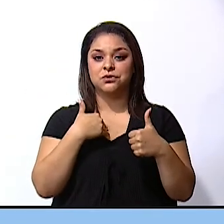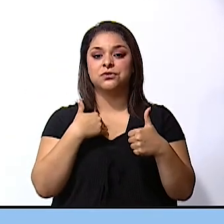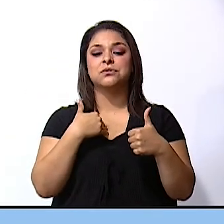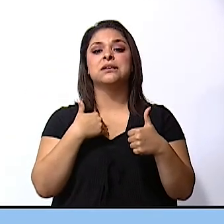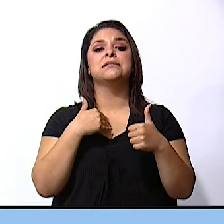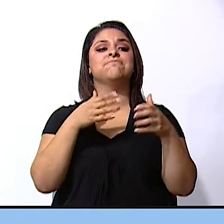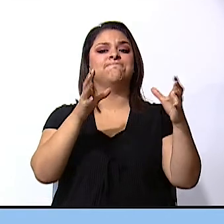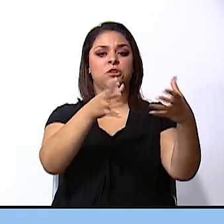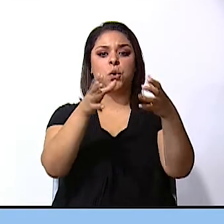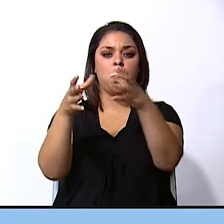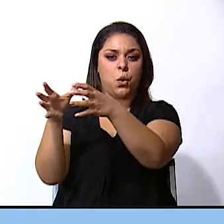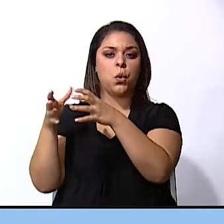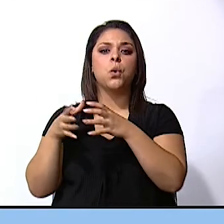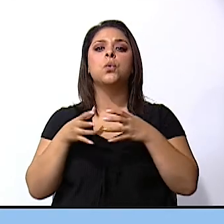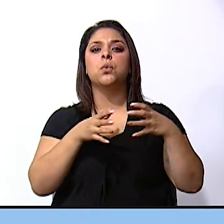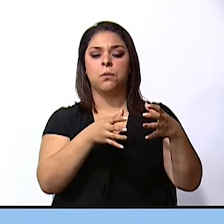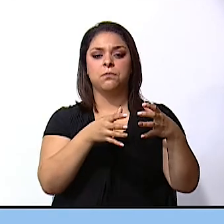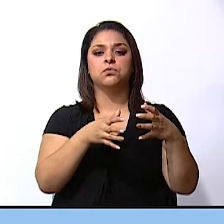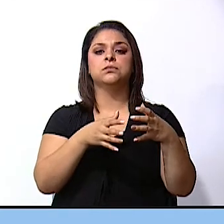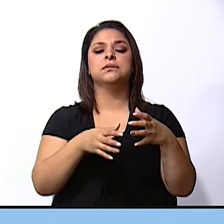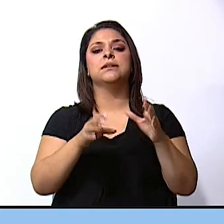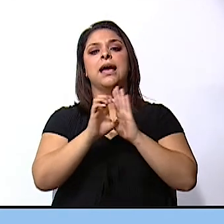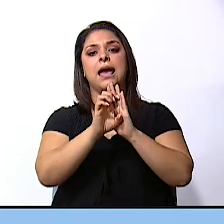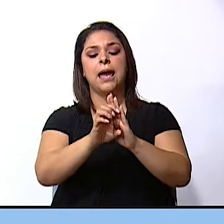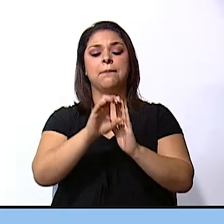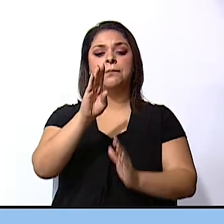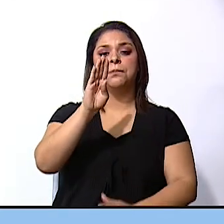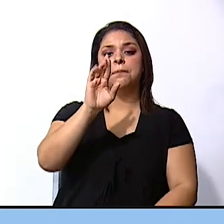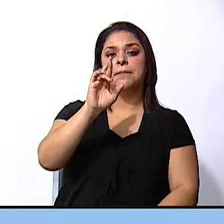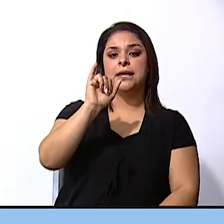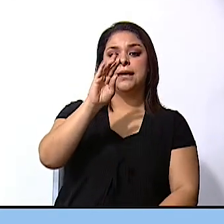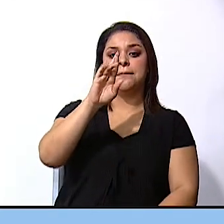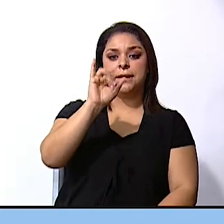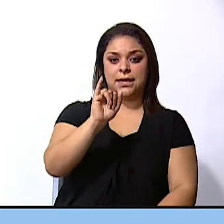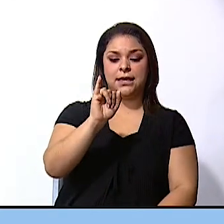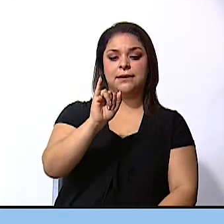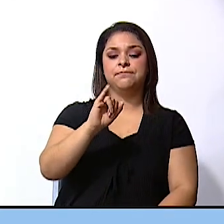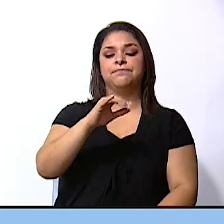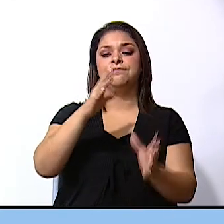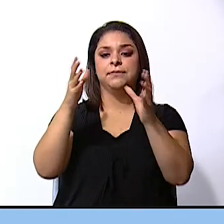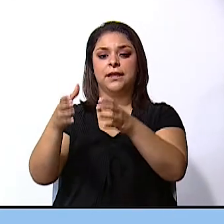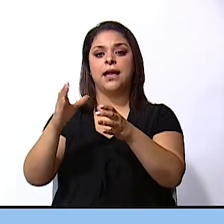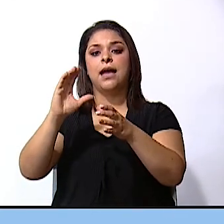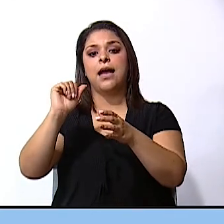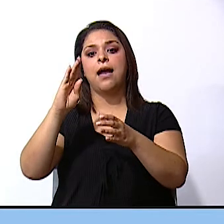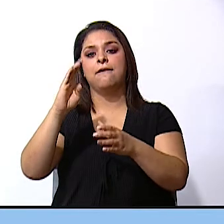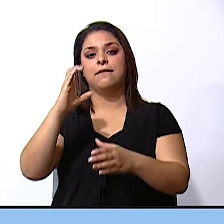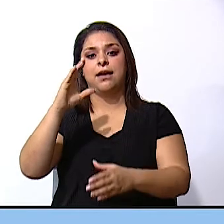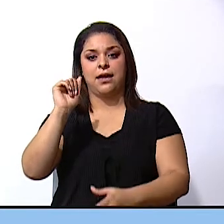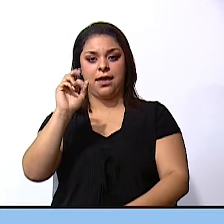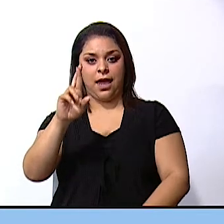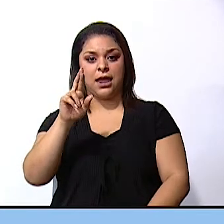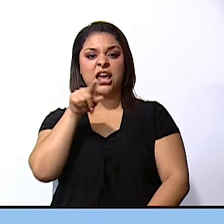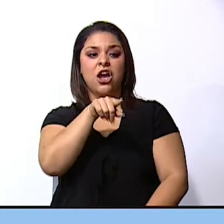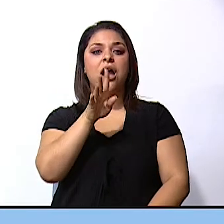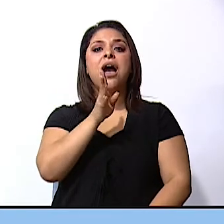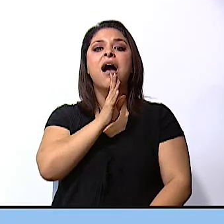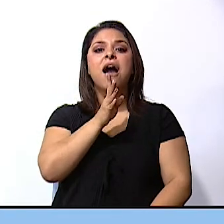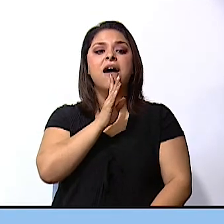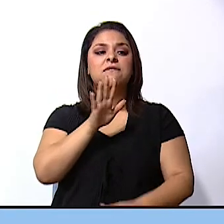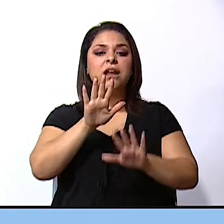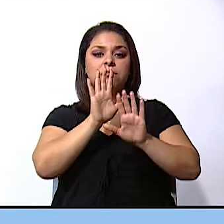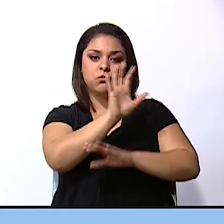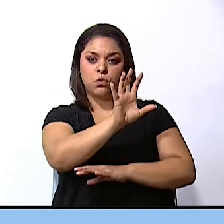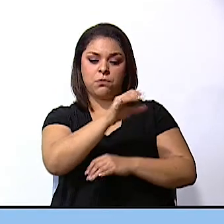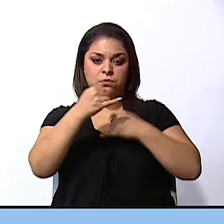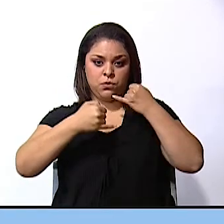groups, like Bribri and Kavecar, and four of them still speak their native languages.